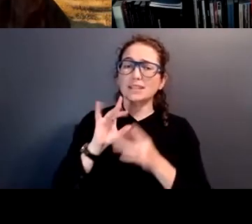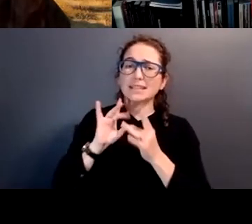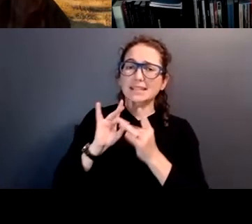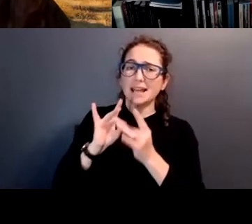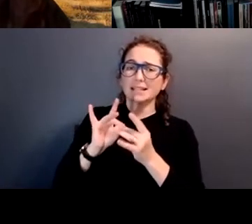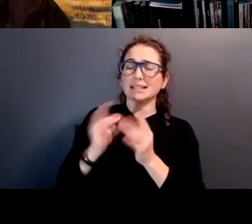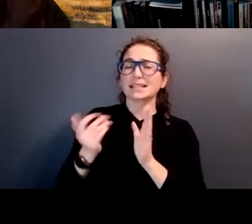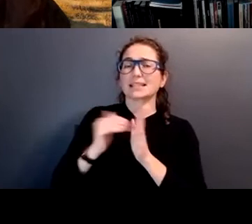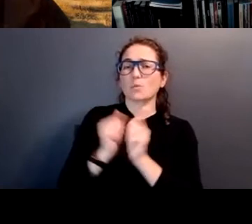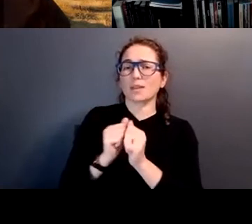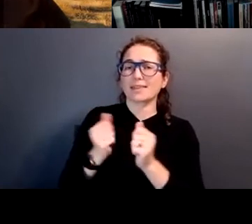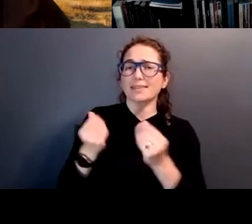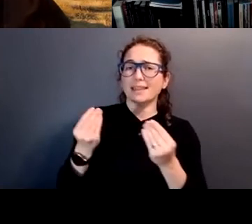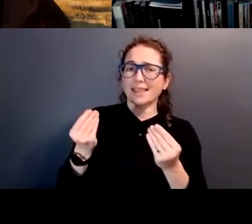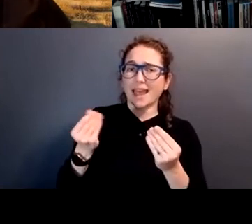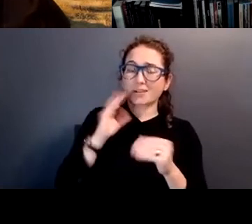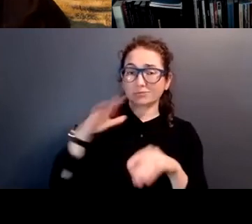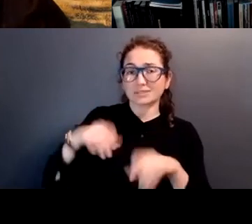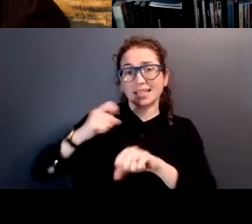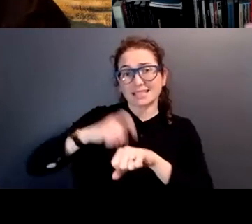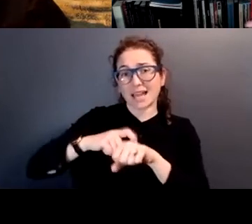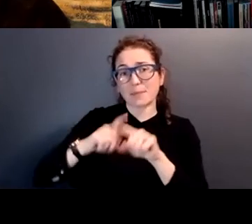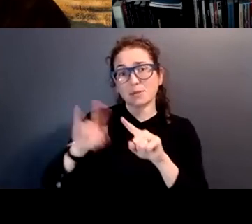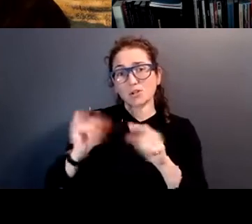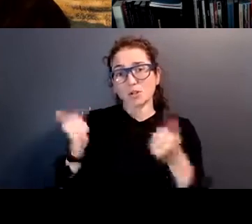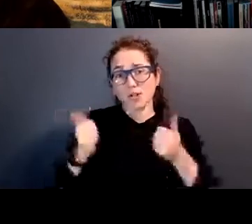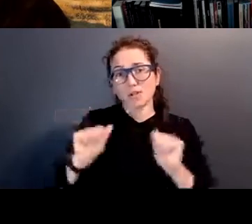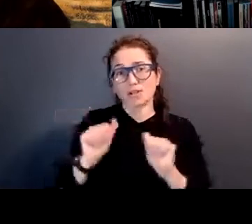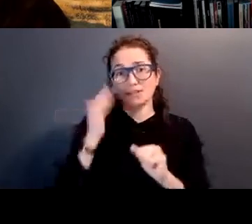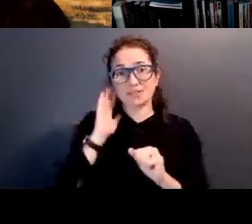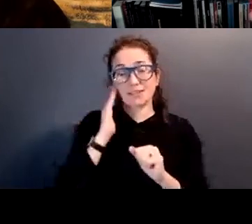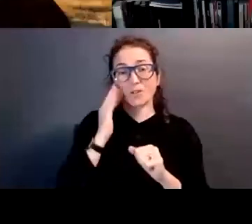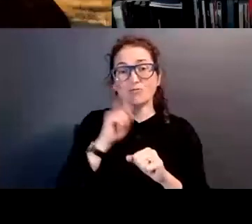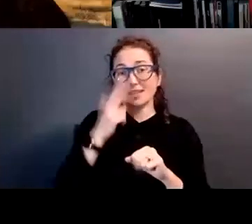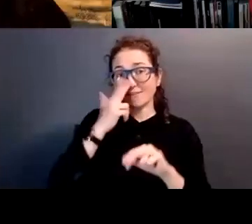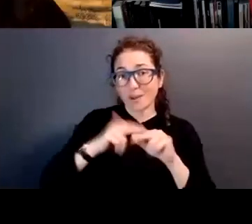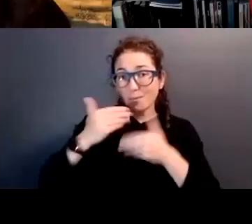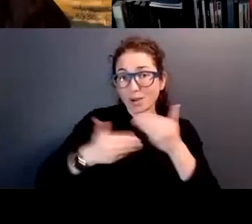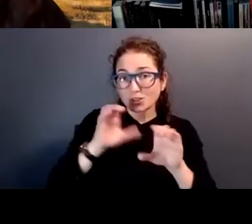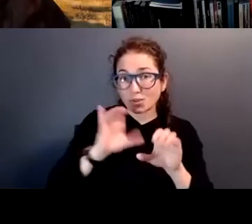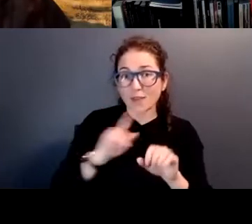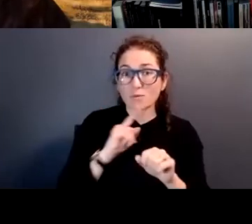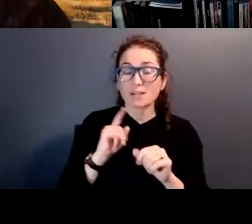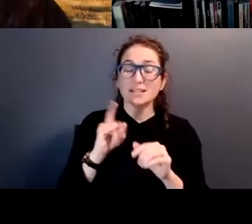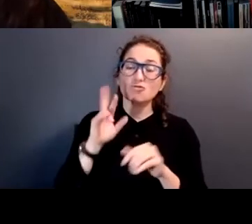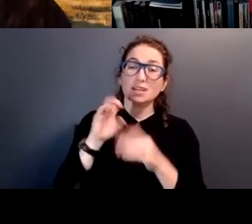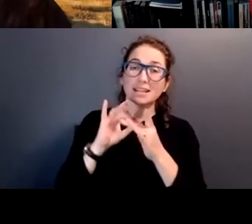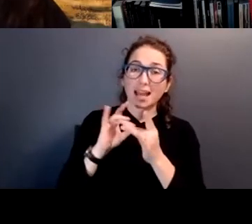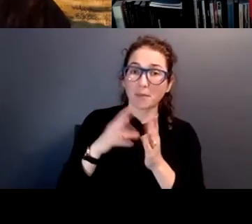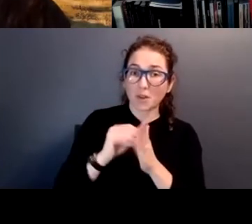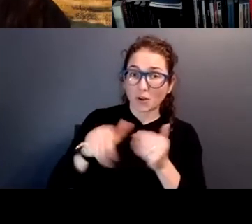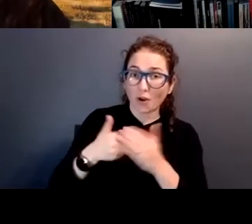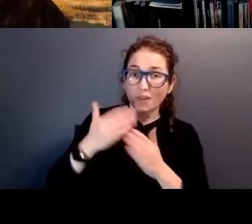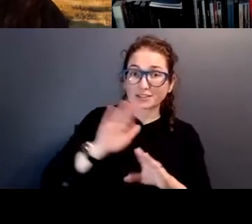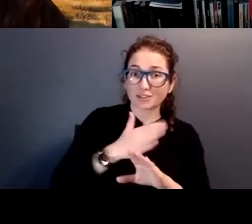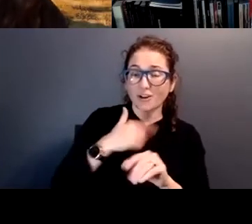And so that's going to take some time, but that's also going to take some effort. And there's a fun process in doing that because we're reconnecting by learning the songs. You know,